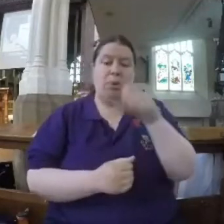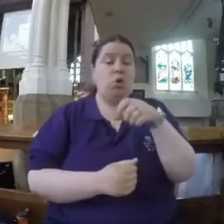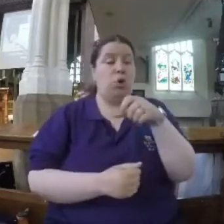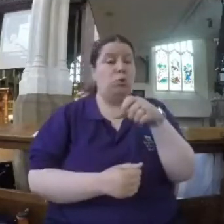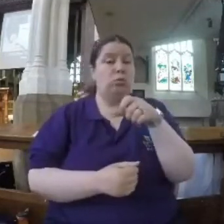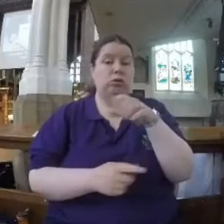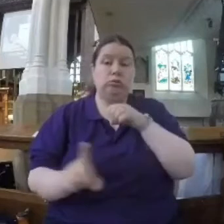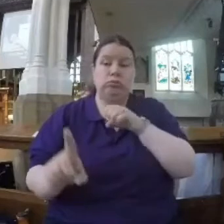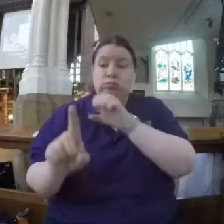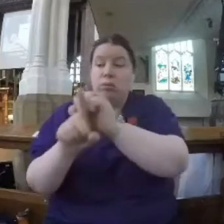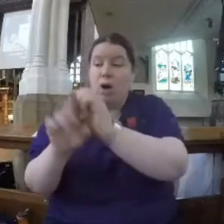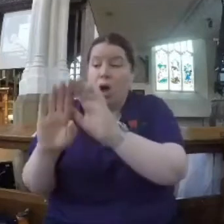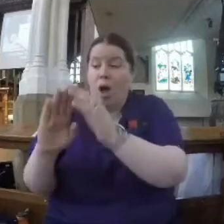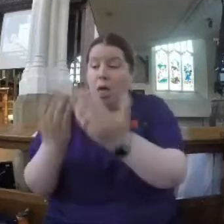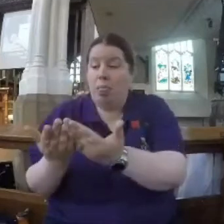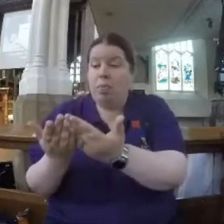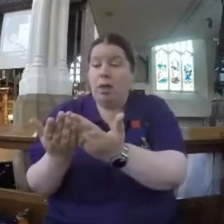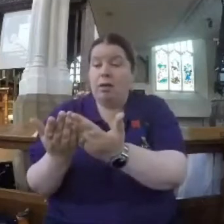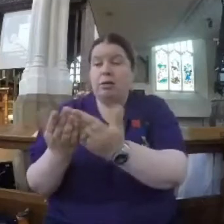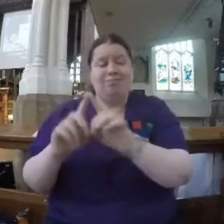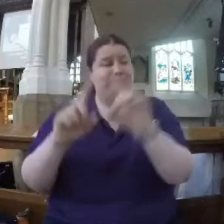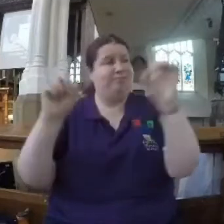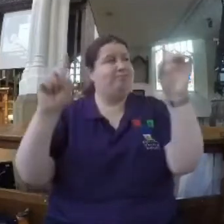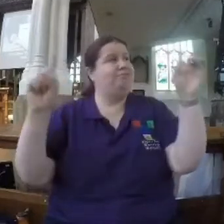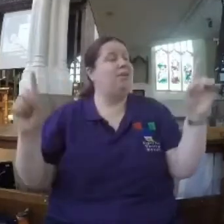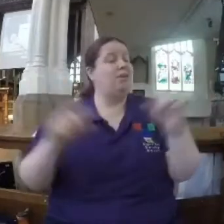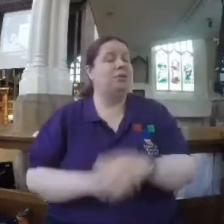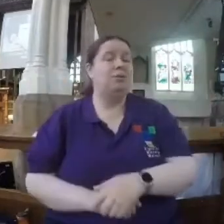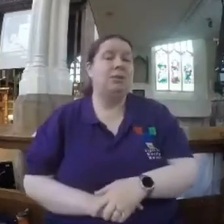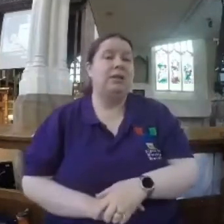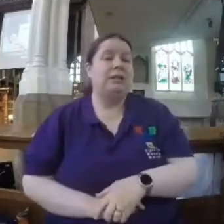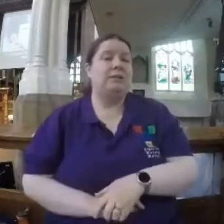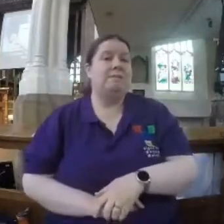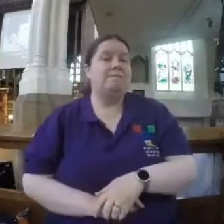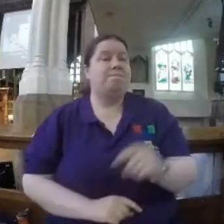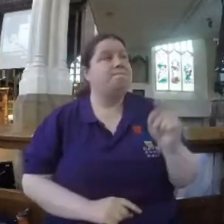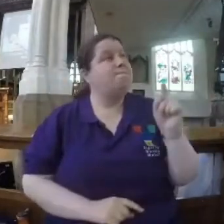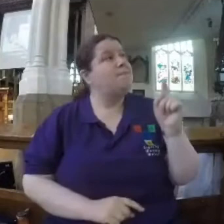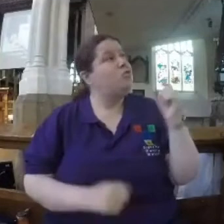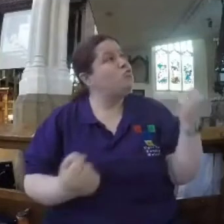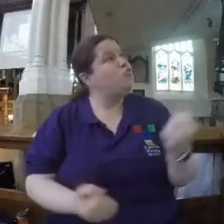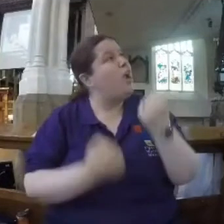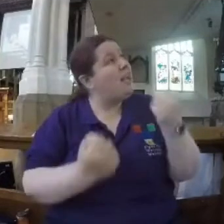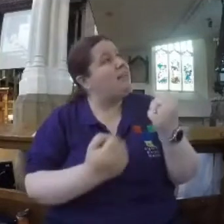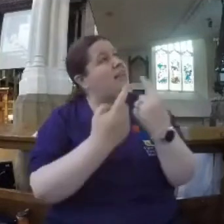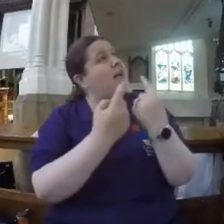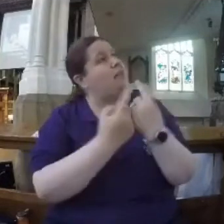kingdom today. We're promised a world beating this, the greatest ever that.